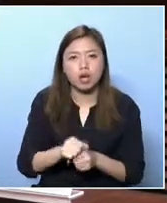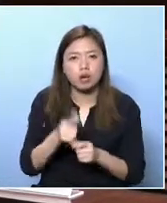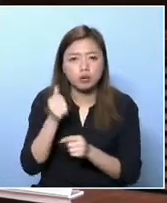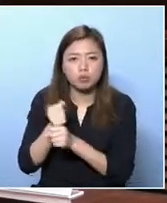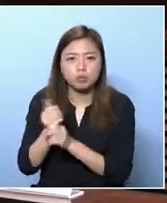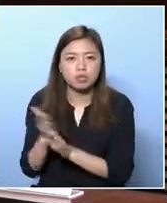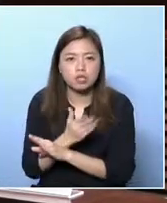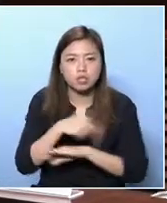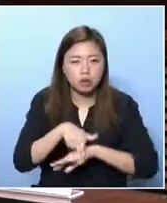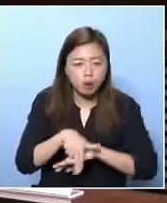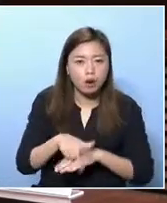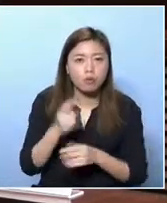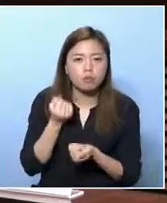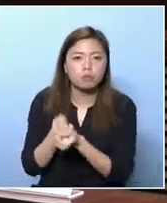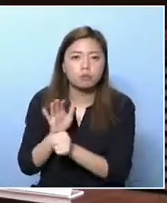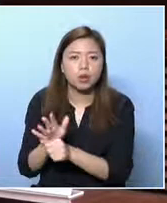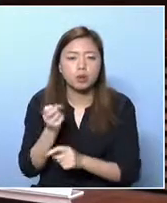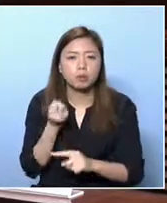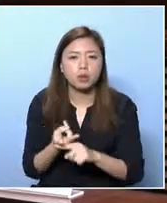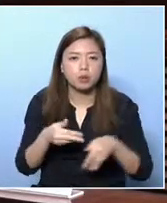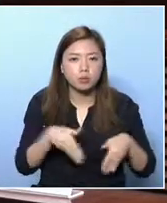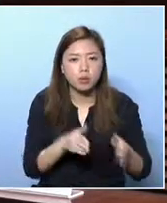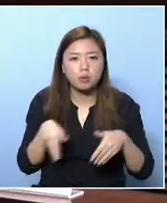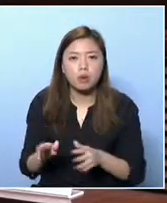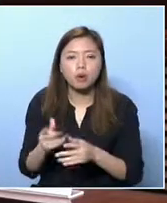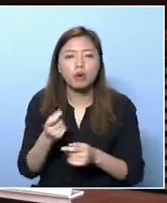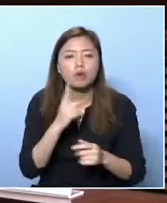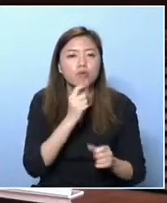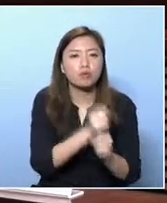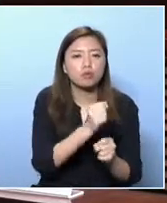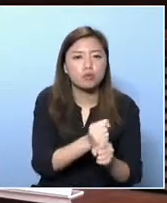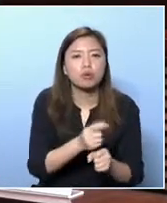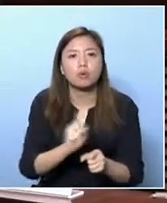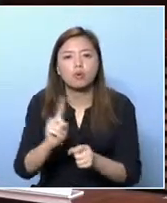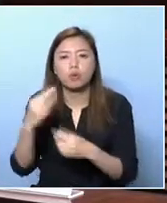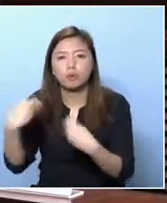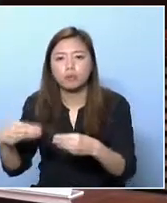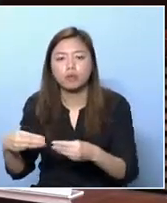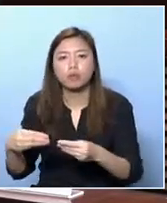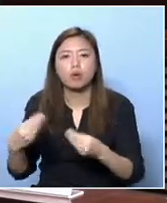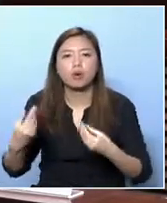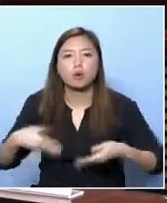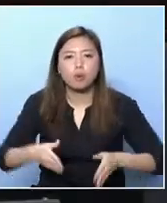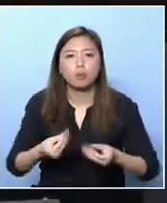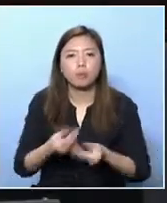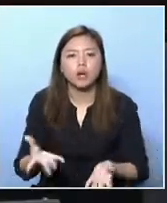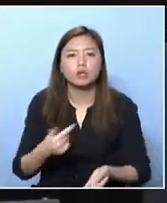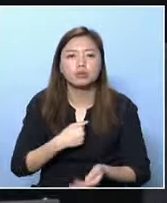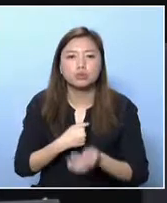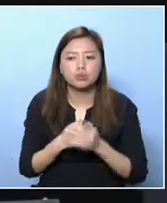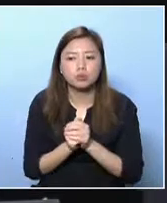And the government should promote lifelong planning and